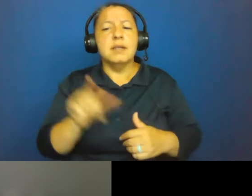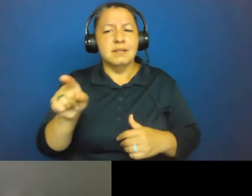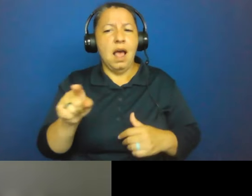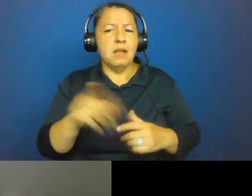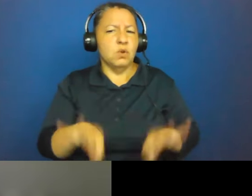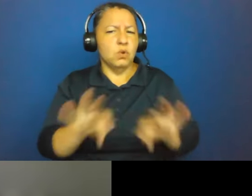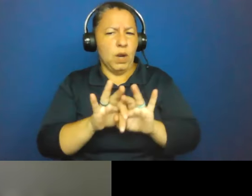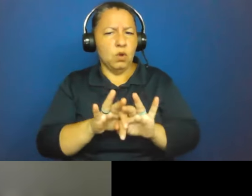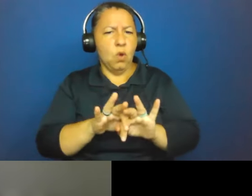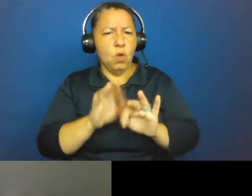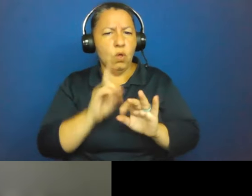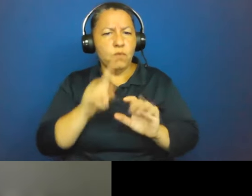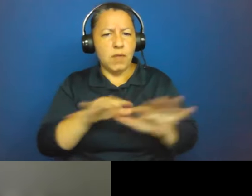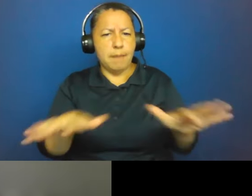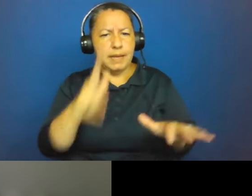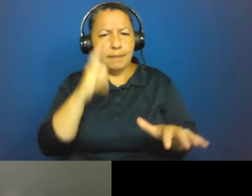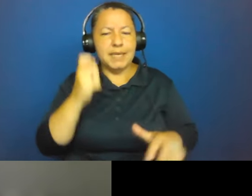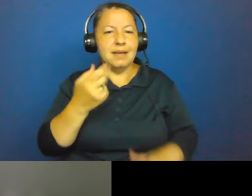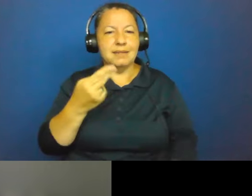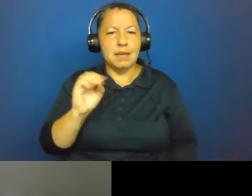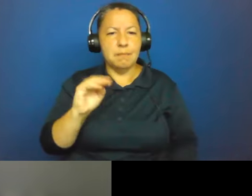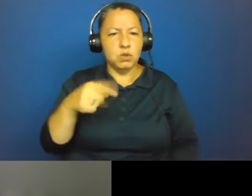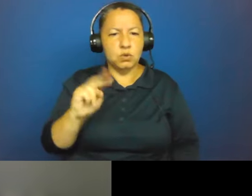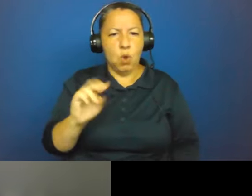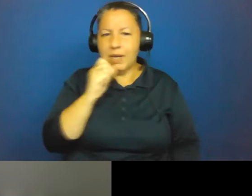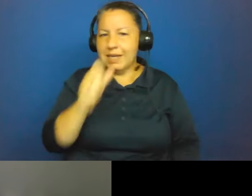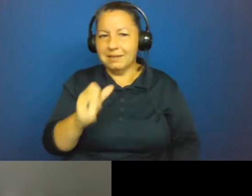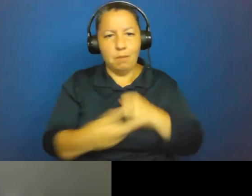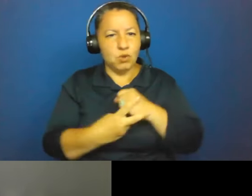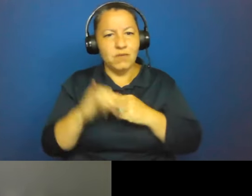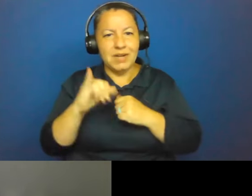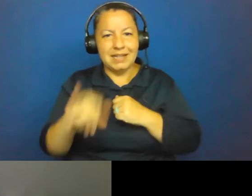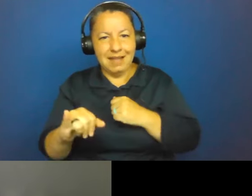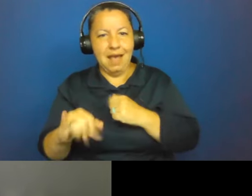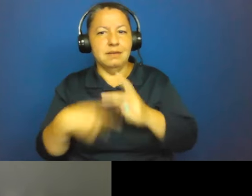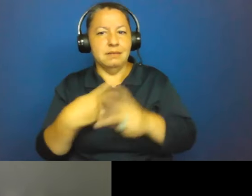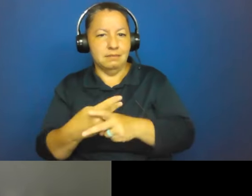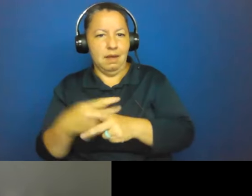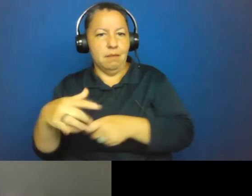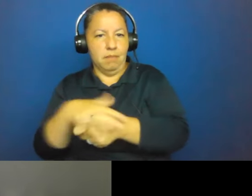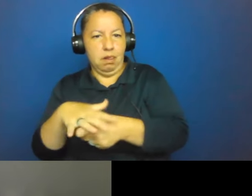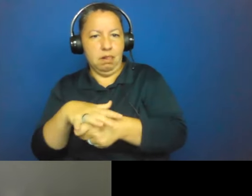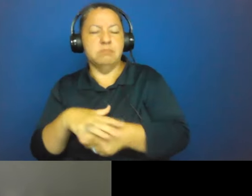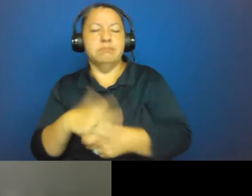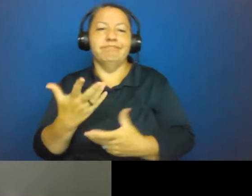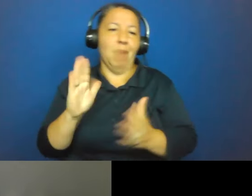bit because things like haemazoine are not preserved in that kind of preservation context. I hope that addresses the question.